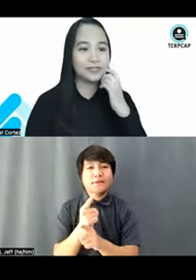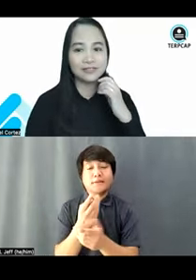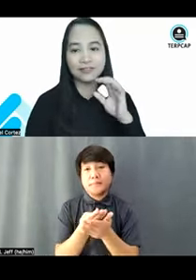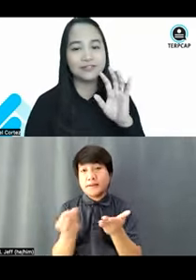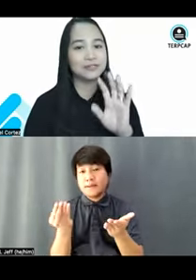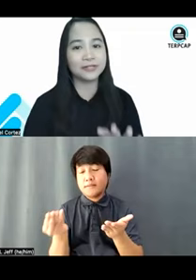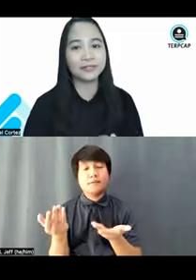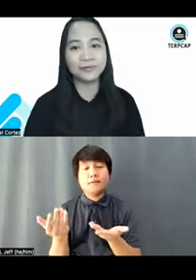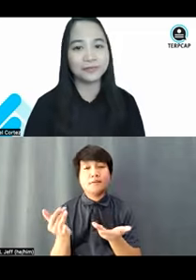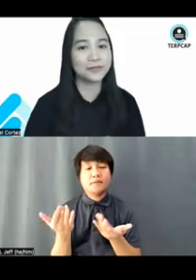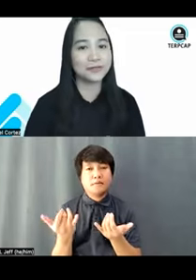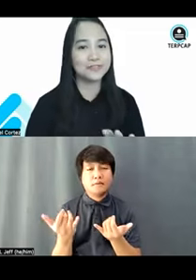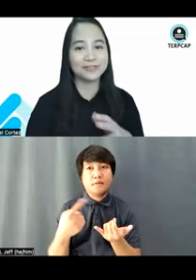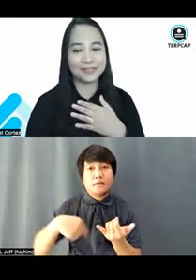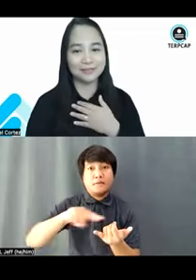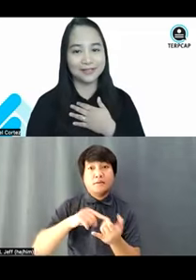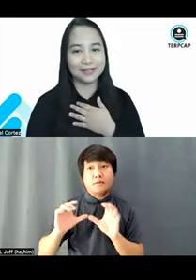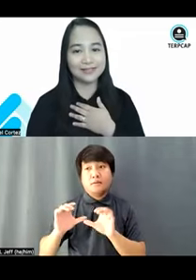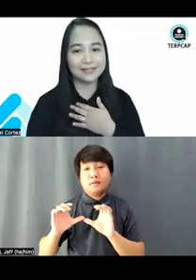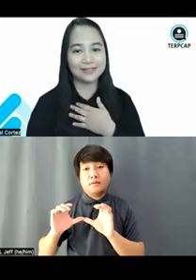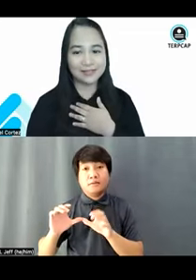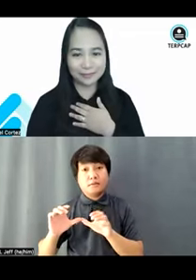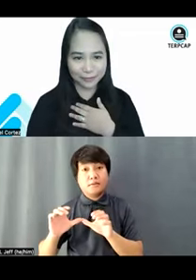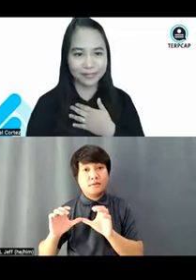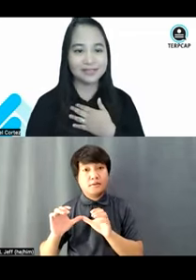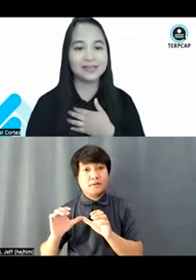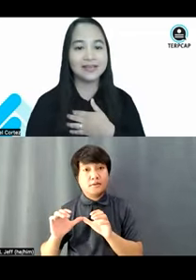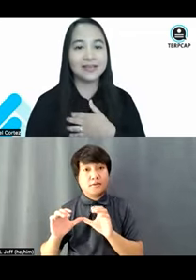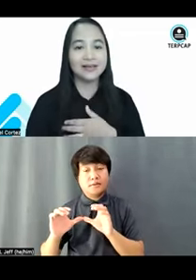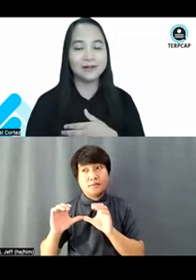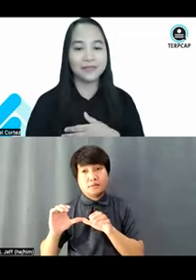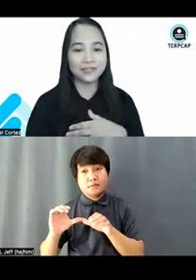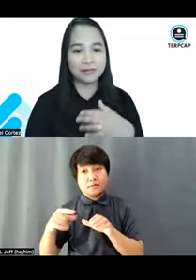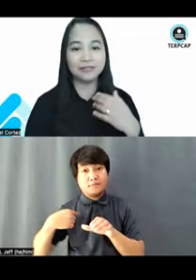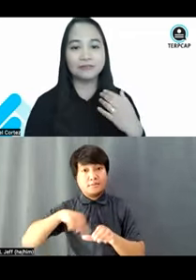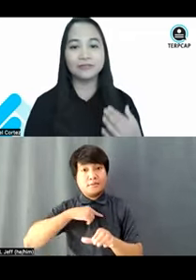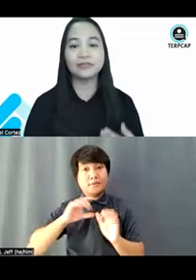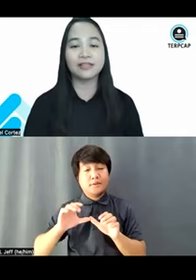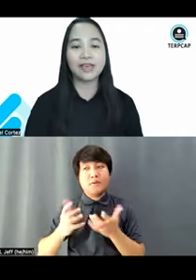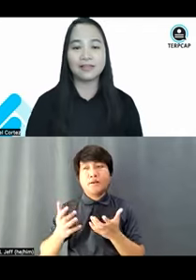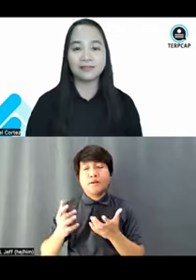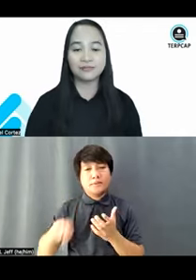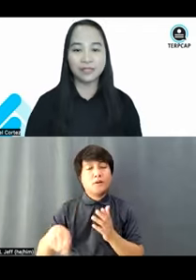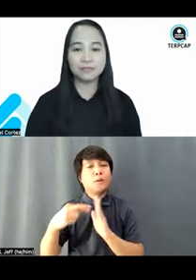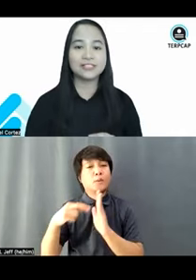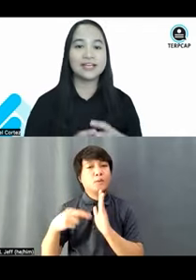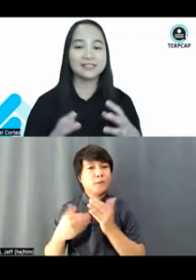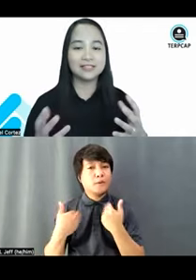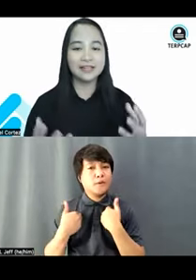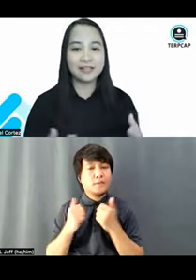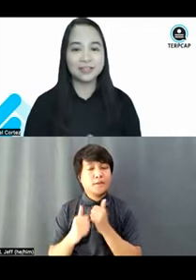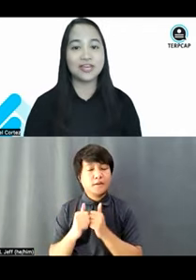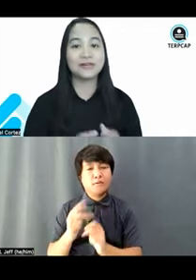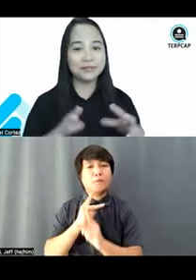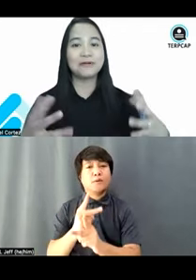you know, this is not just applicable for persons with disabilities. This is, of course, a general rule that can really protect